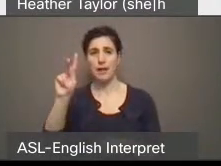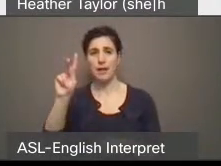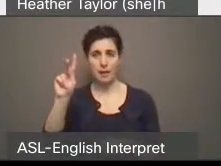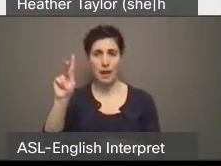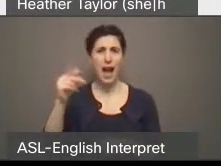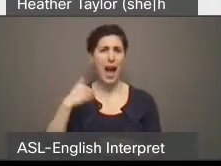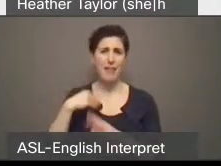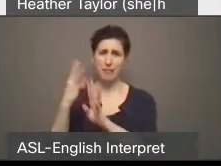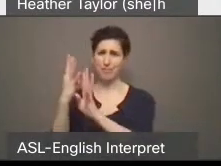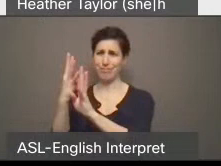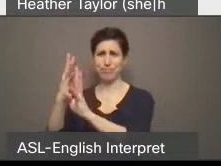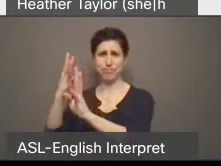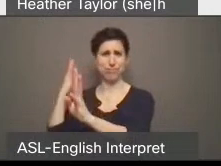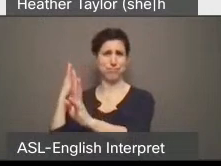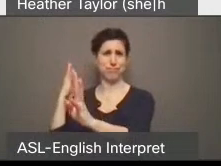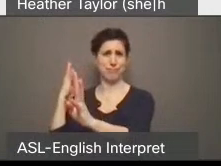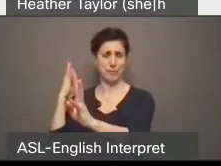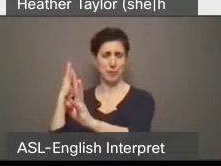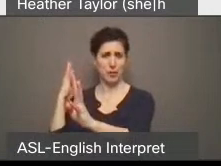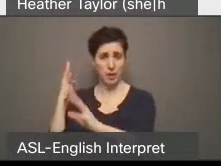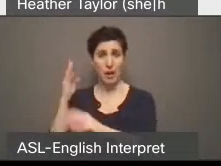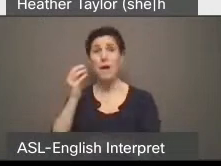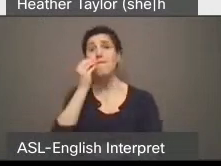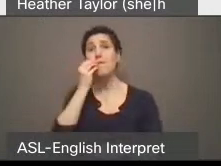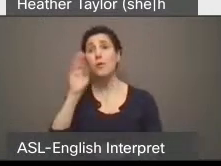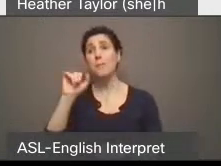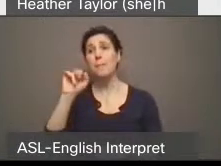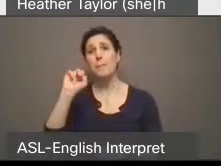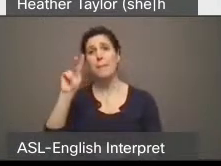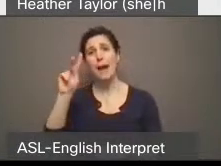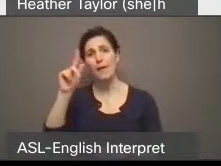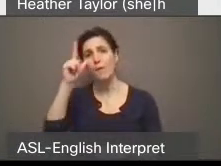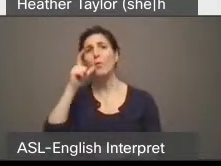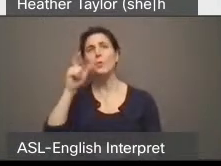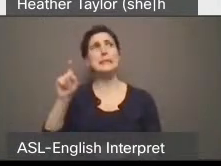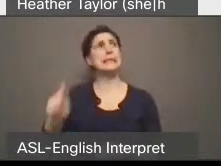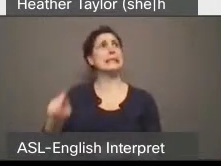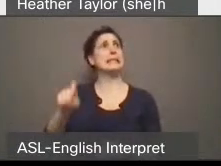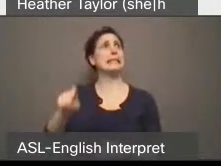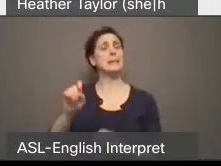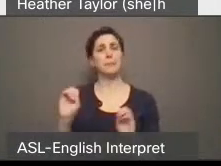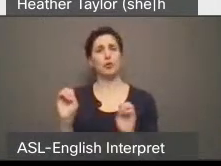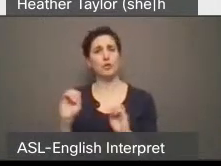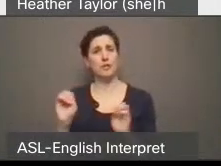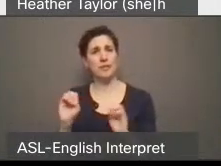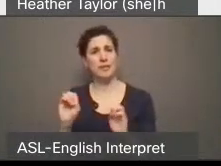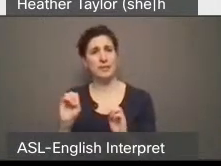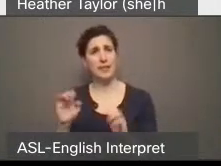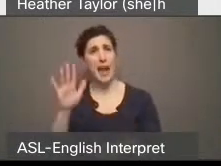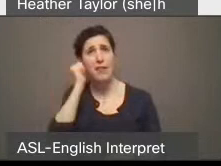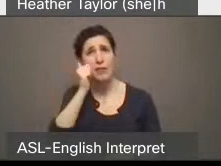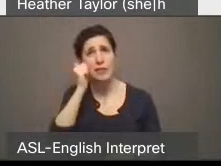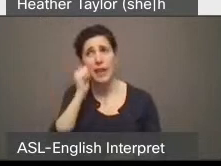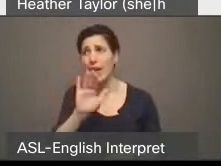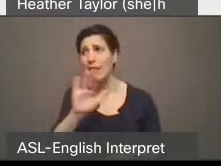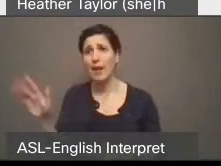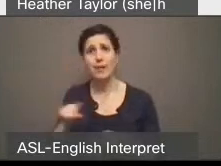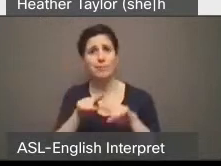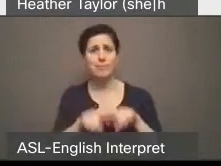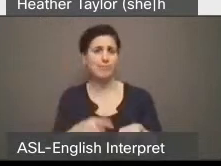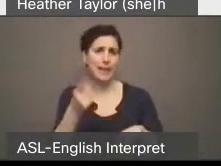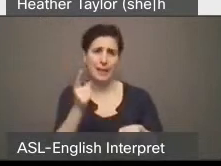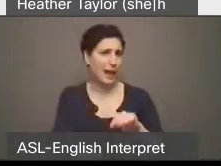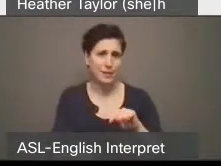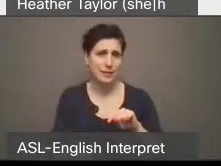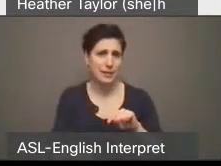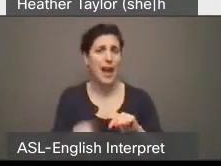And food banks are an emergency measure, not a long term plan. And so the budget needs to more directly address the food security issues that many Torontonians